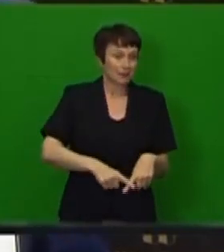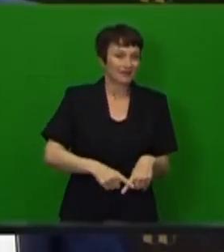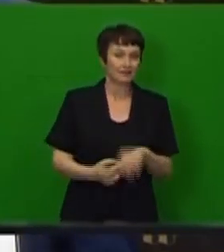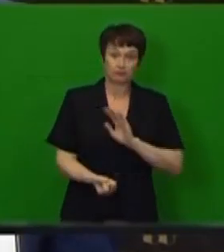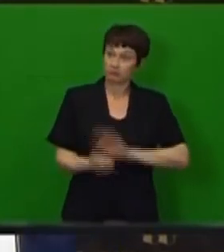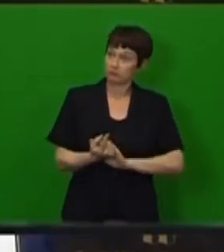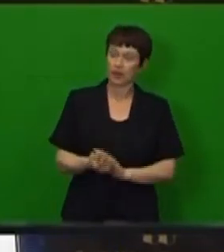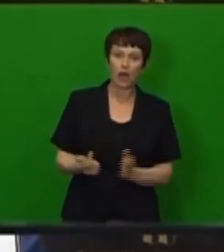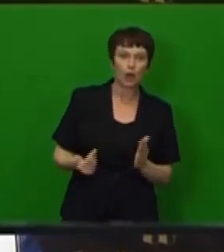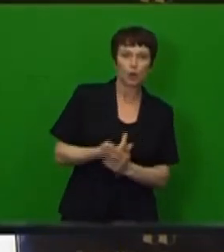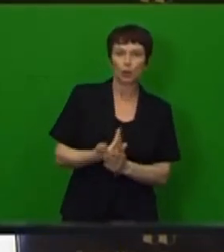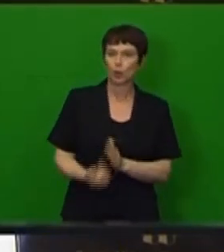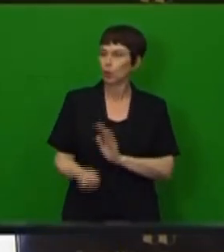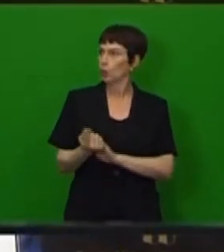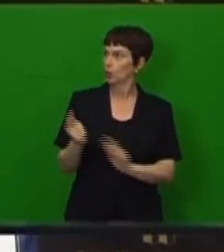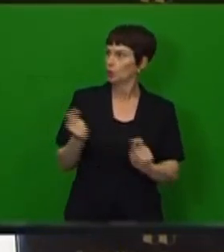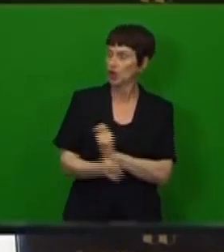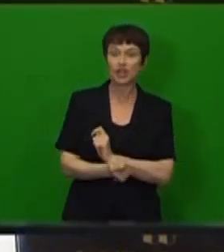developments and changing data and risks. counterproductive and well. ... ... ... Thank